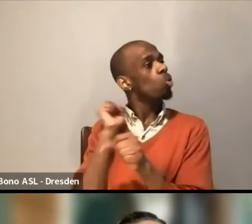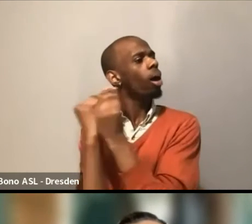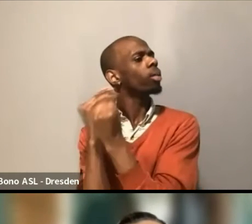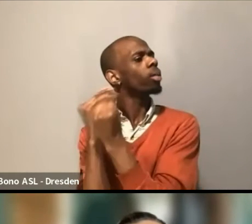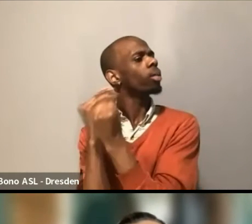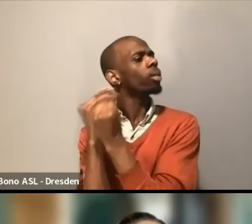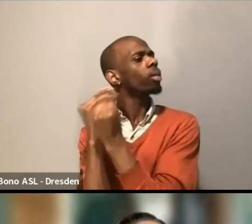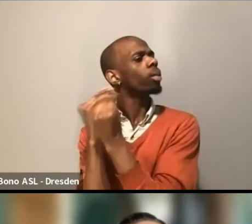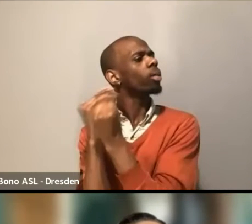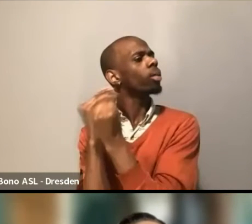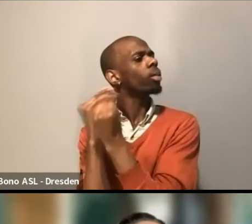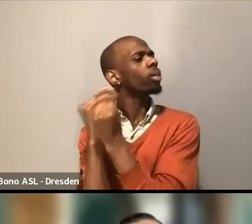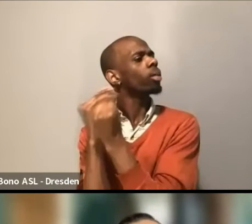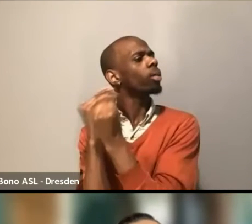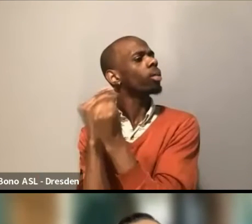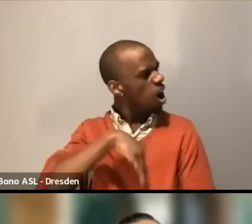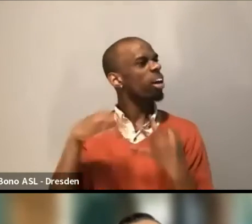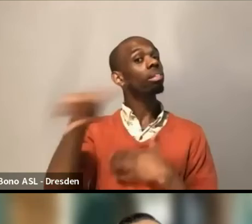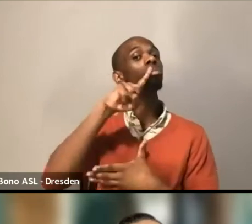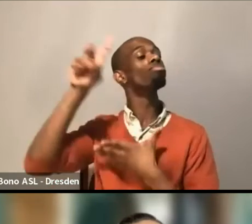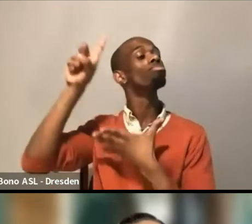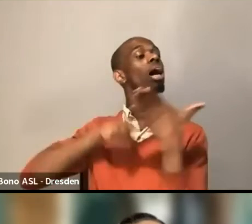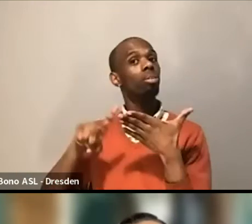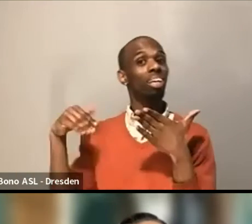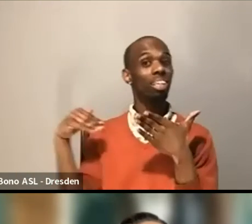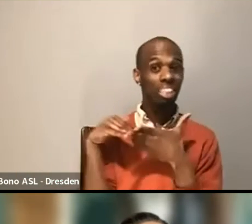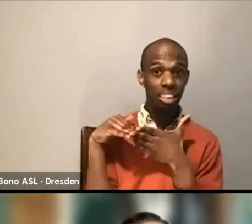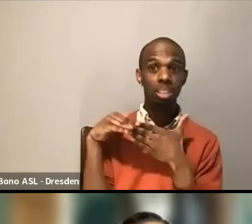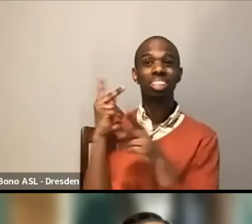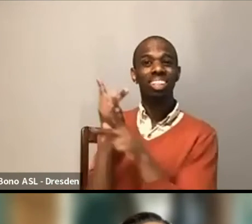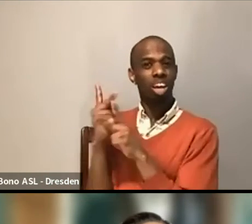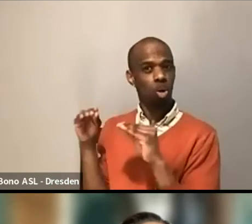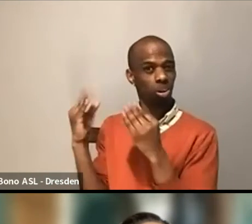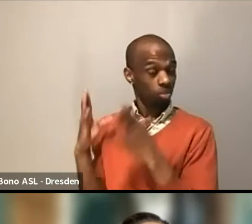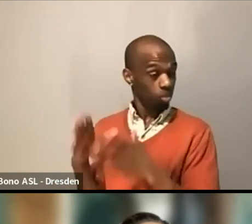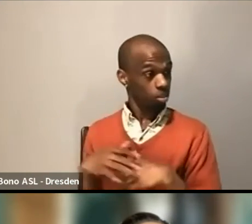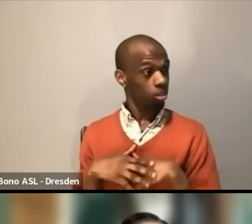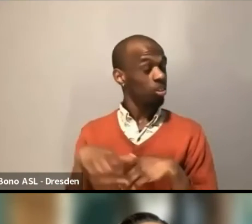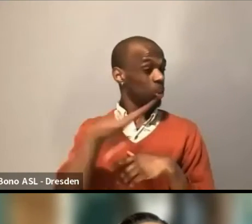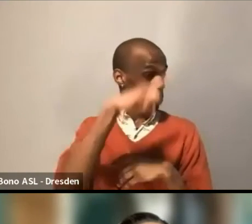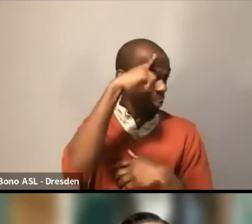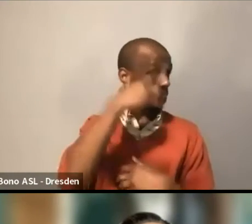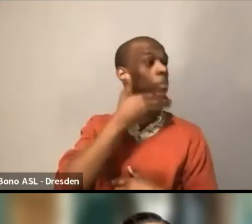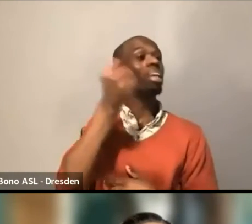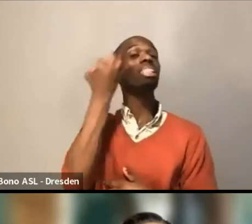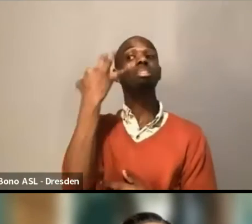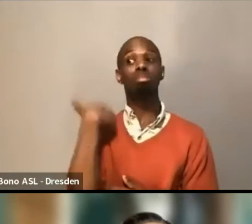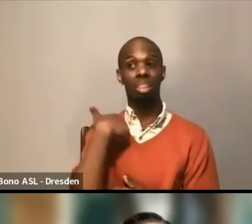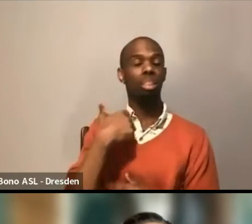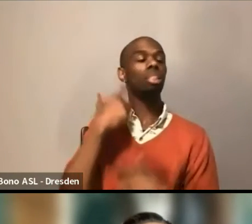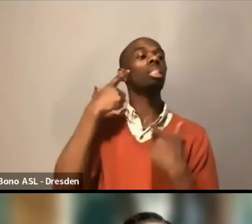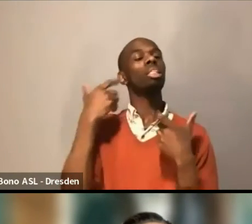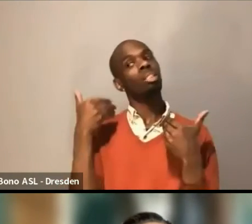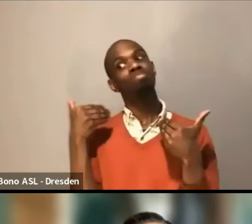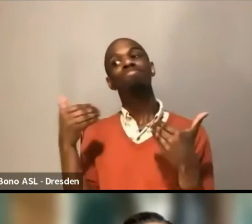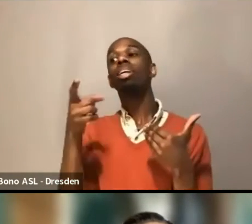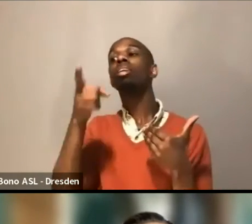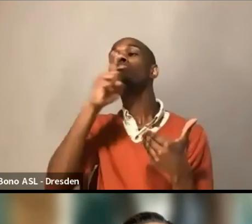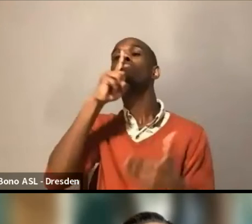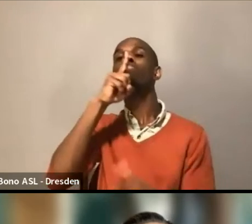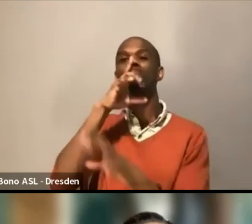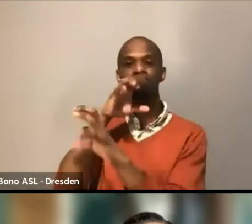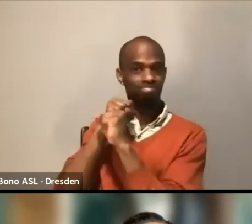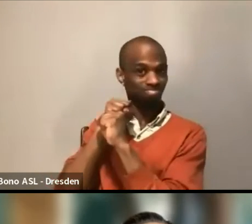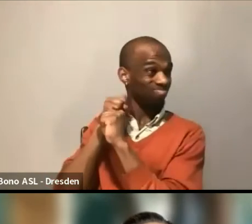caregivers? Do you know if I should take, if I should not talk about it in my interview, or do you know if they have any caregiver support?